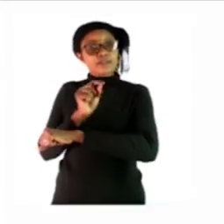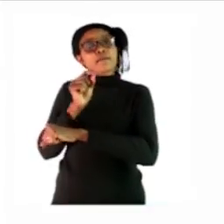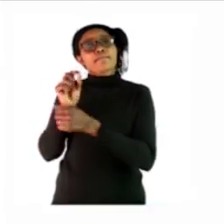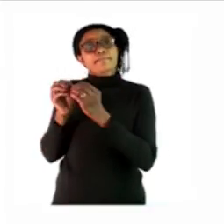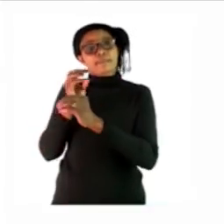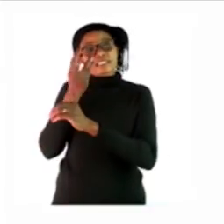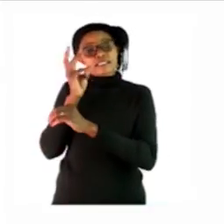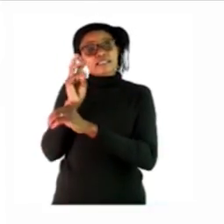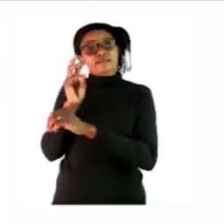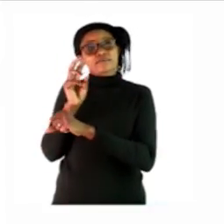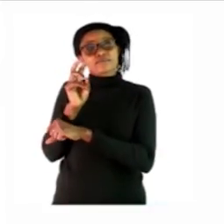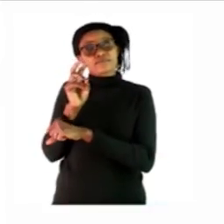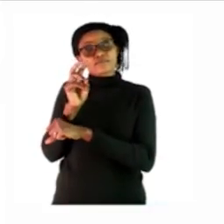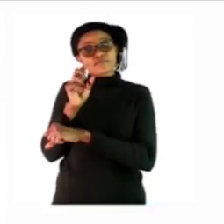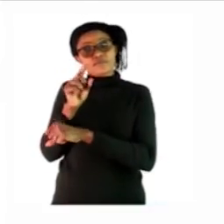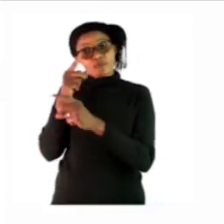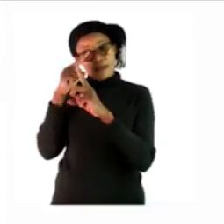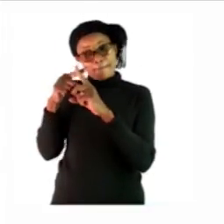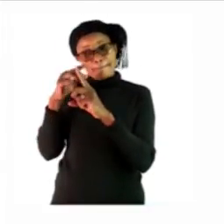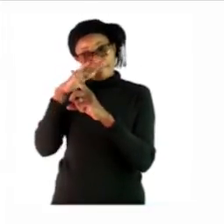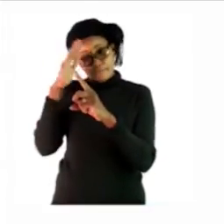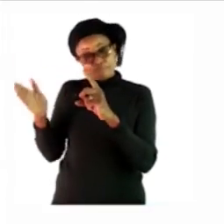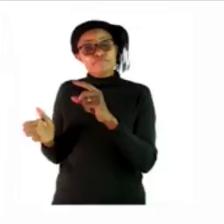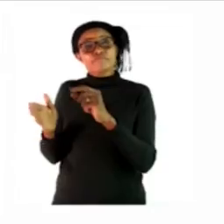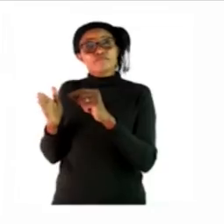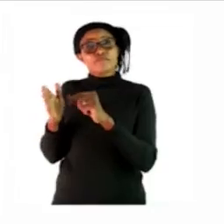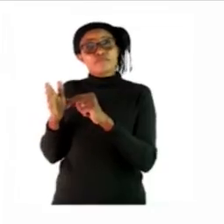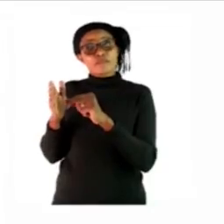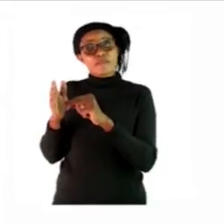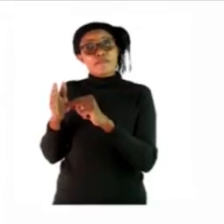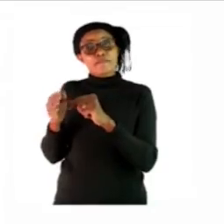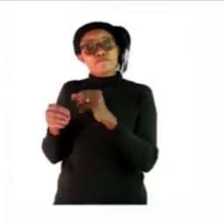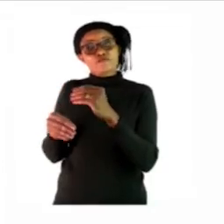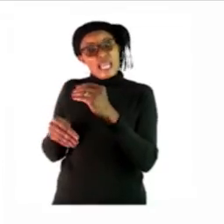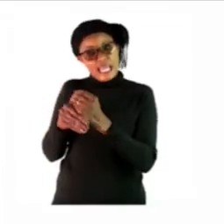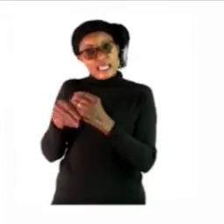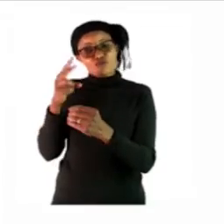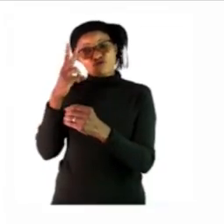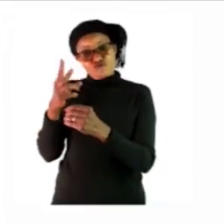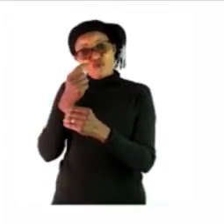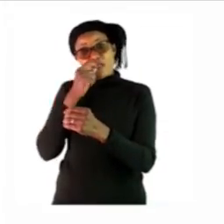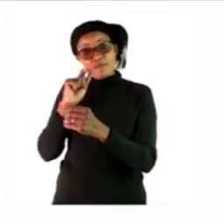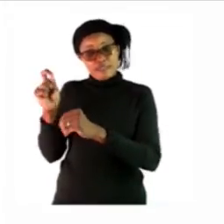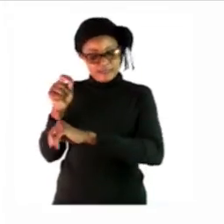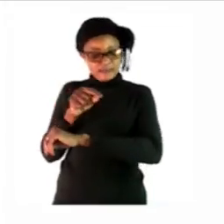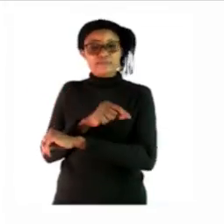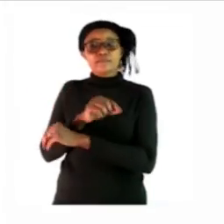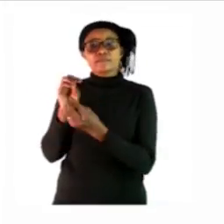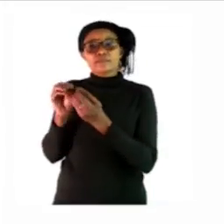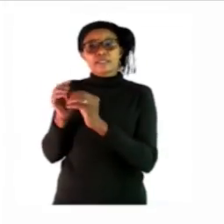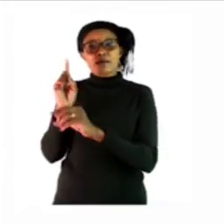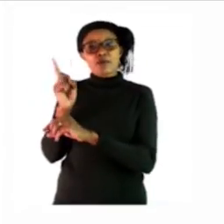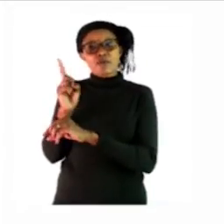after the plus sign we added two pencils so what is the number